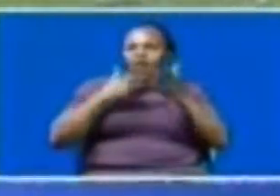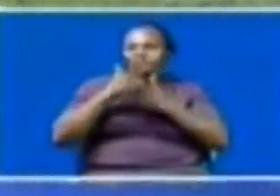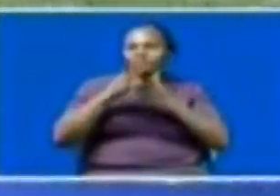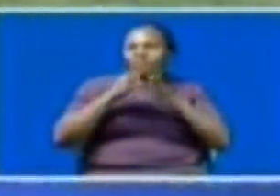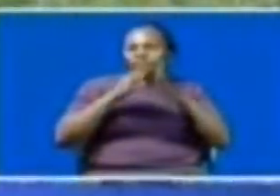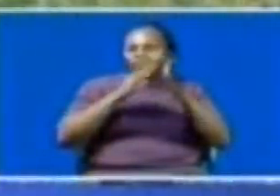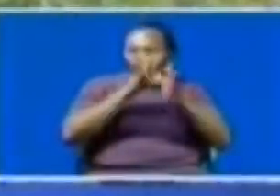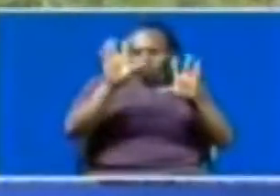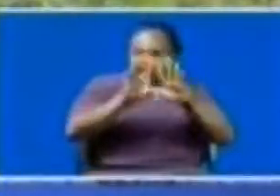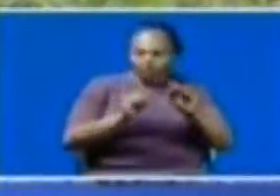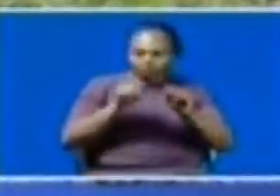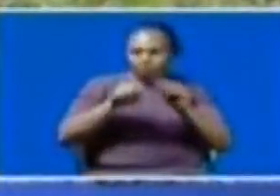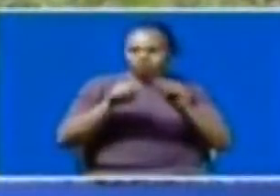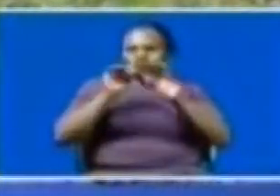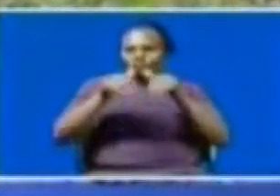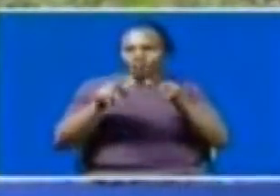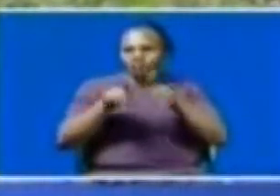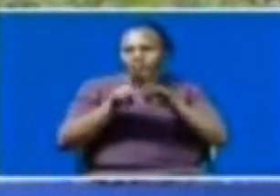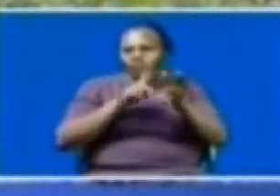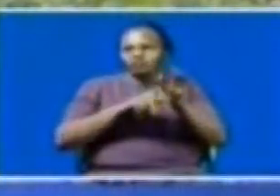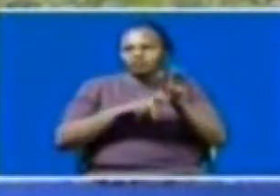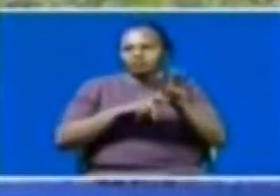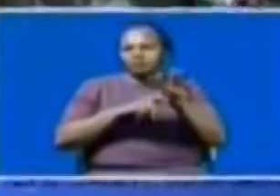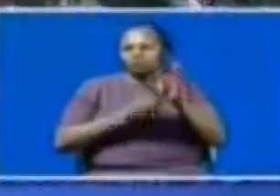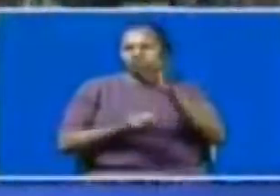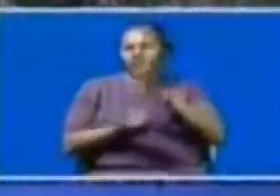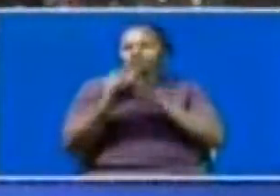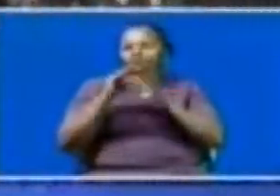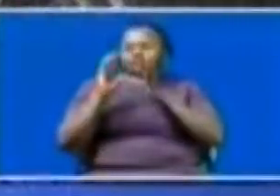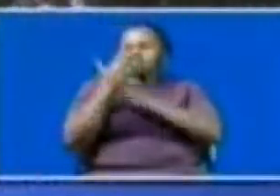PELIS system to farm here. But at the same time, grow trees.